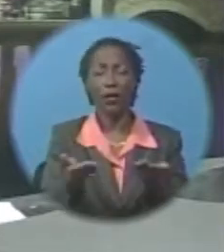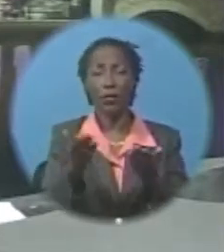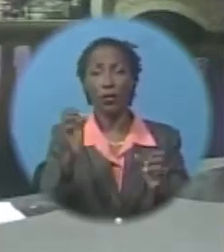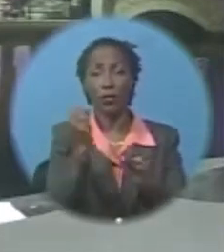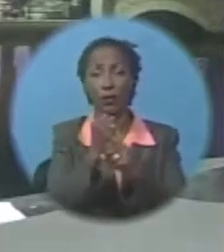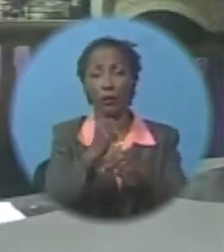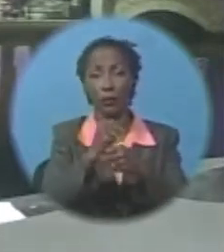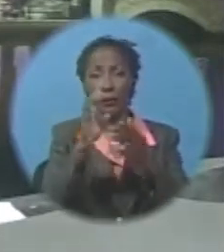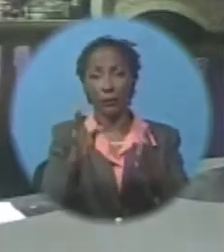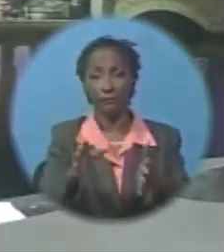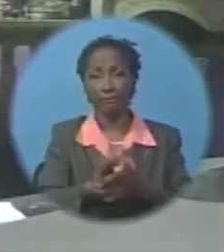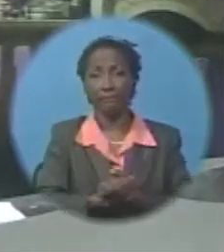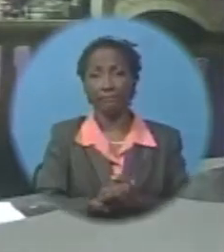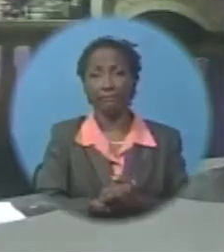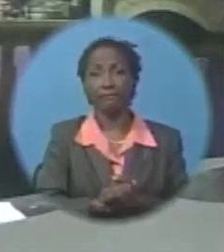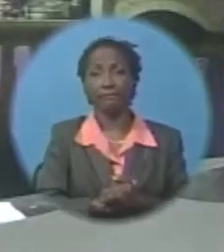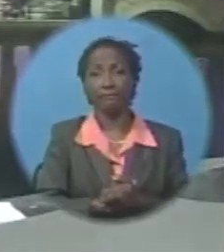producers.